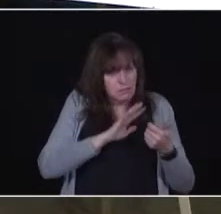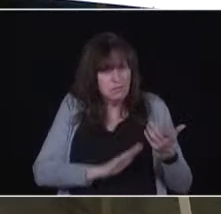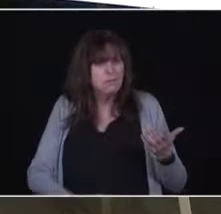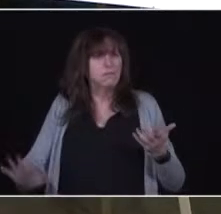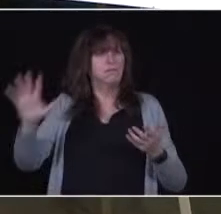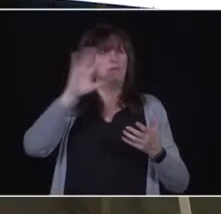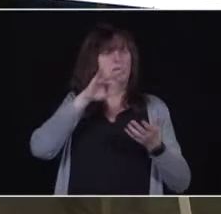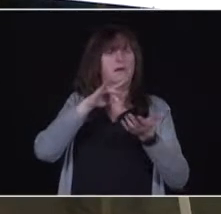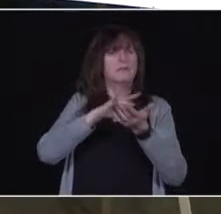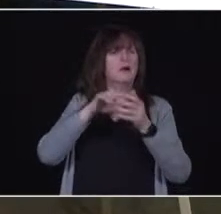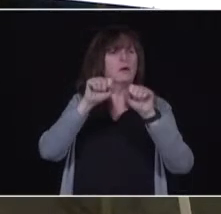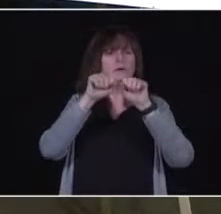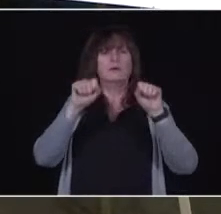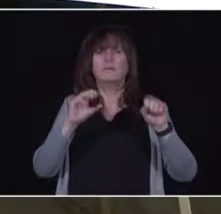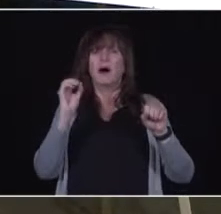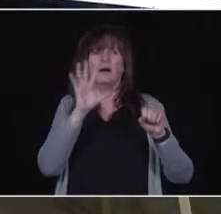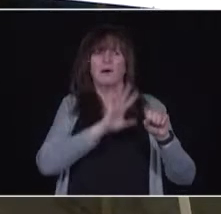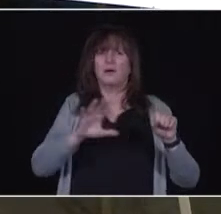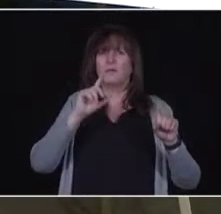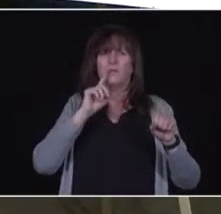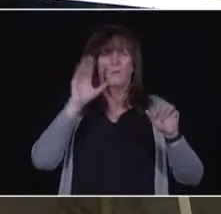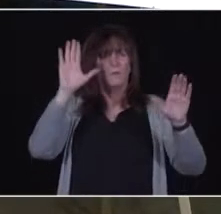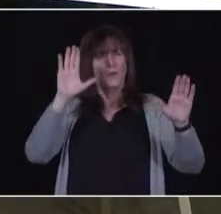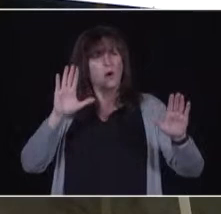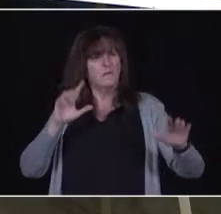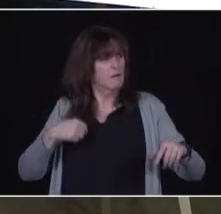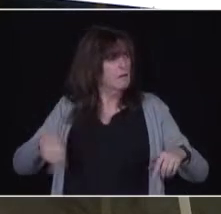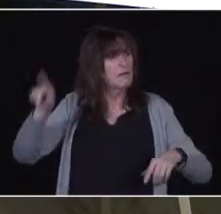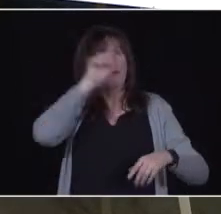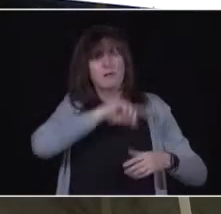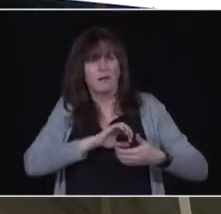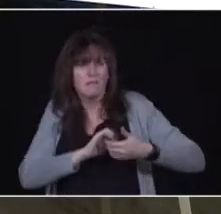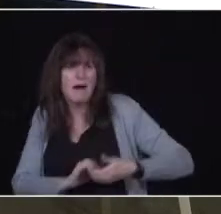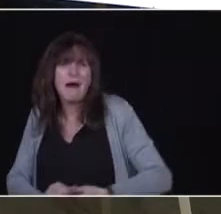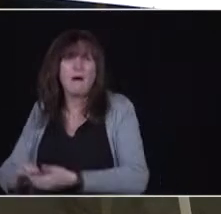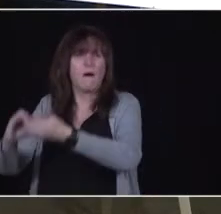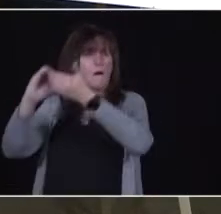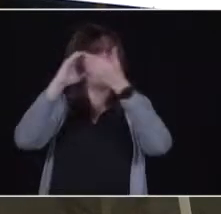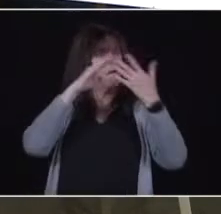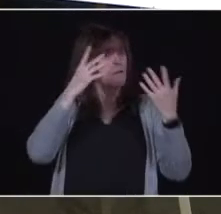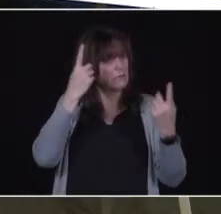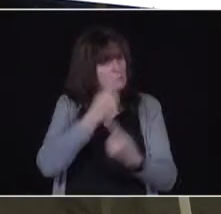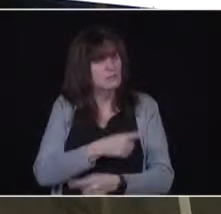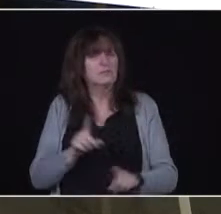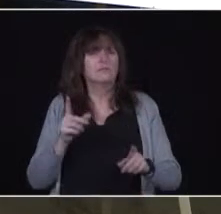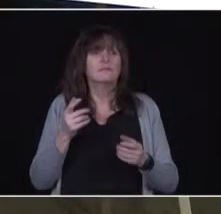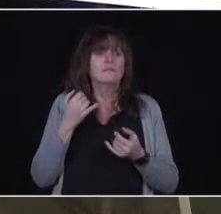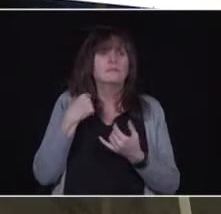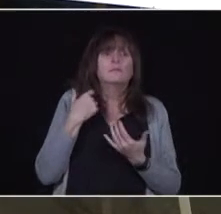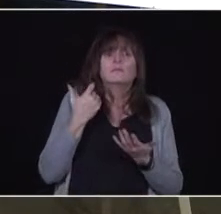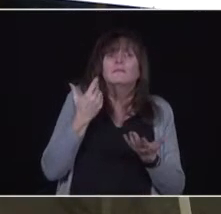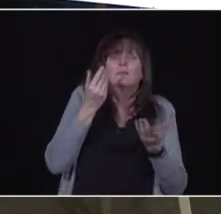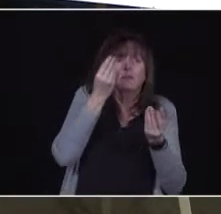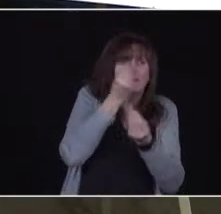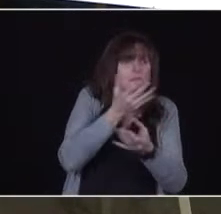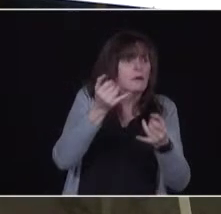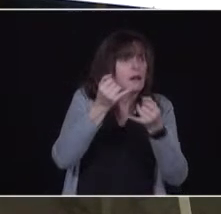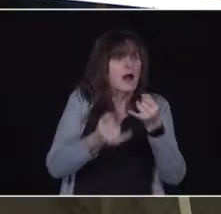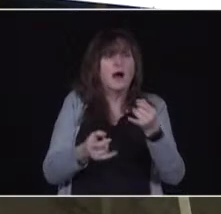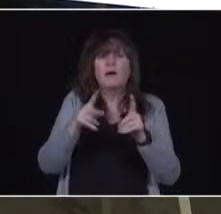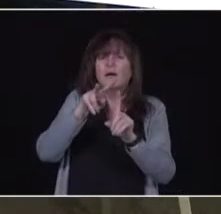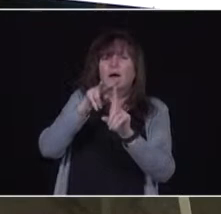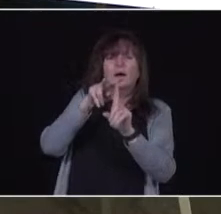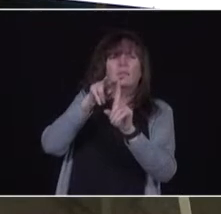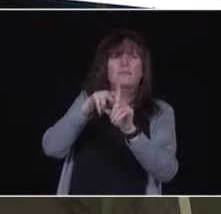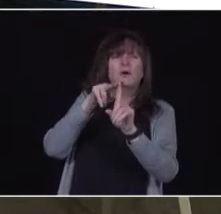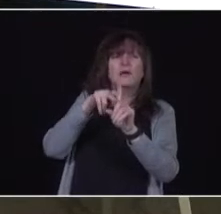The last thing I will talk to you about is this, is about the booking and the systems for putting reservations in place, and when your term would come in to